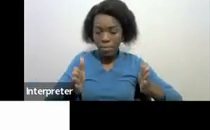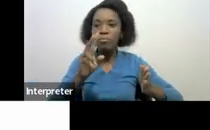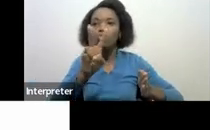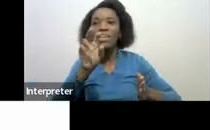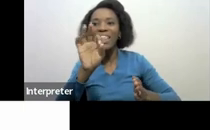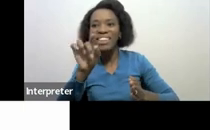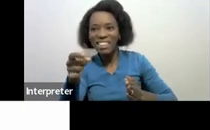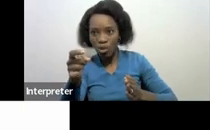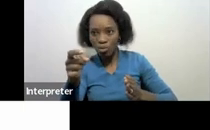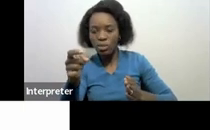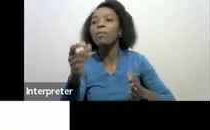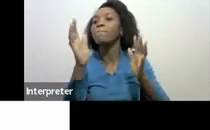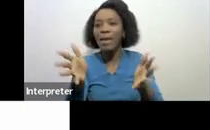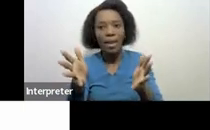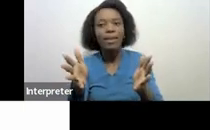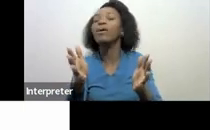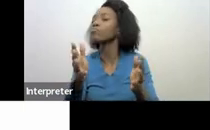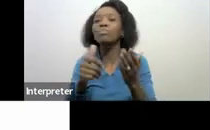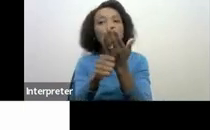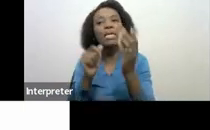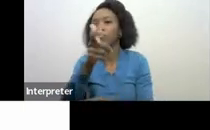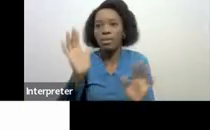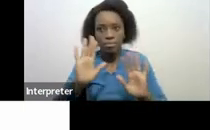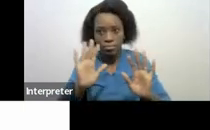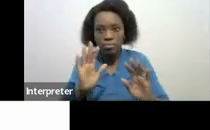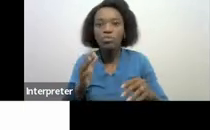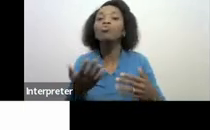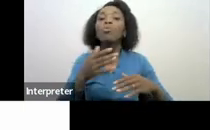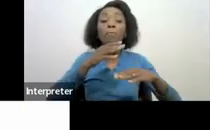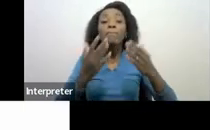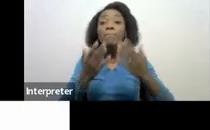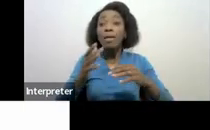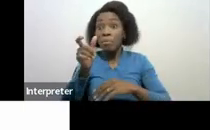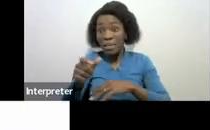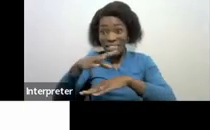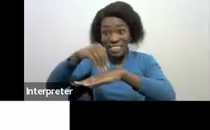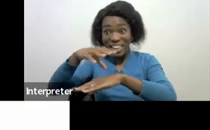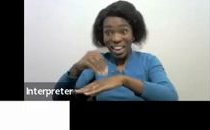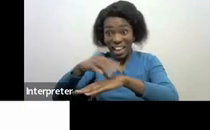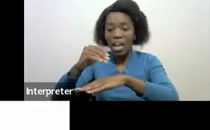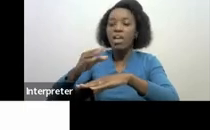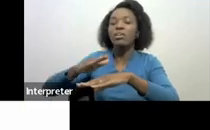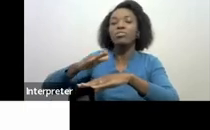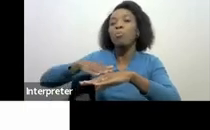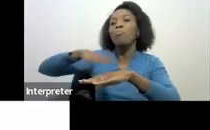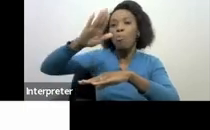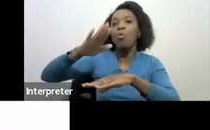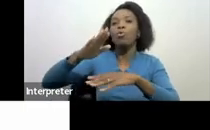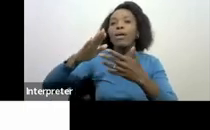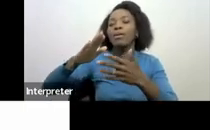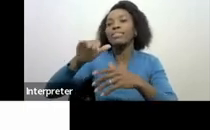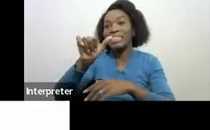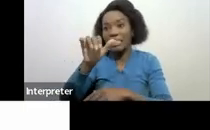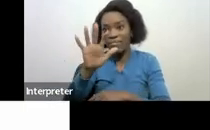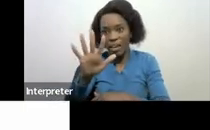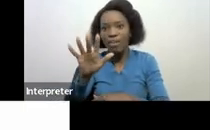persons of 65 years and older then the exempt income which will be 34,500 this one we are